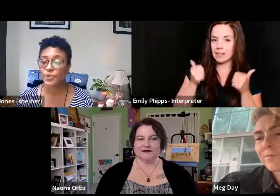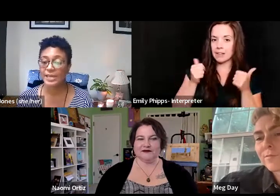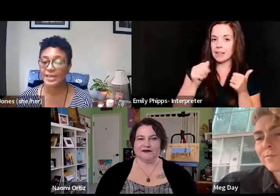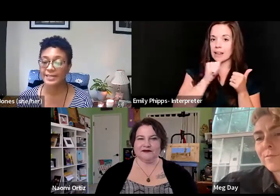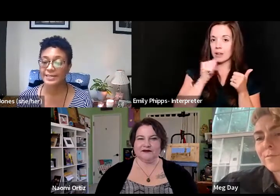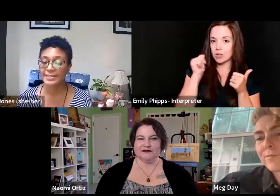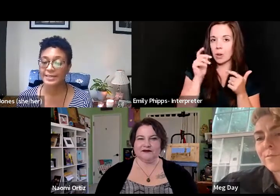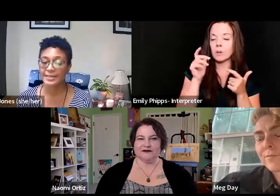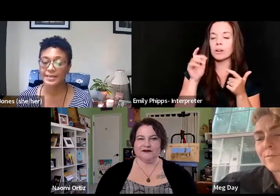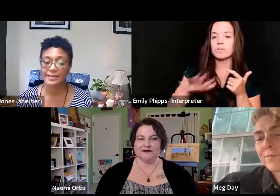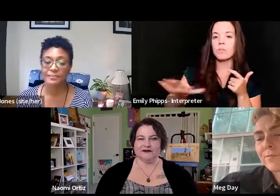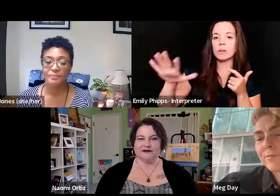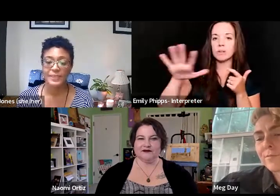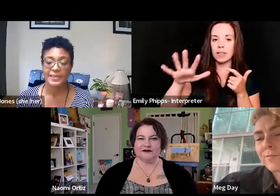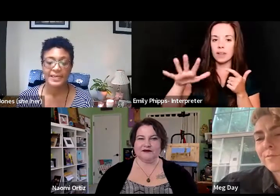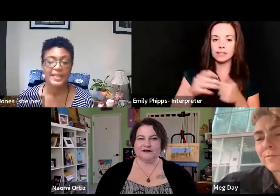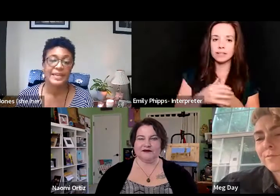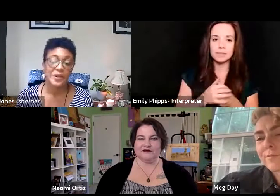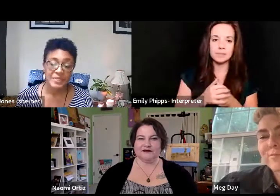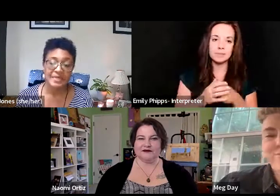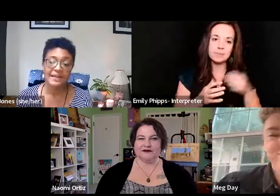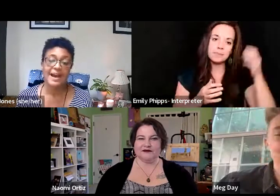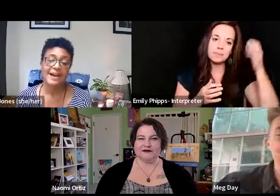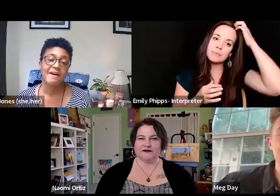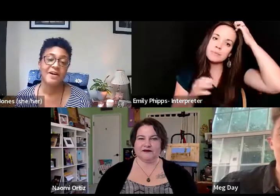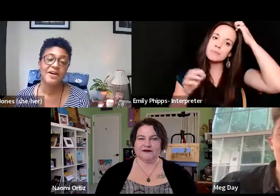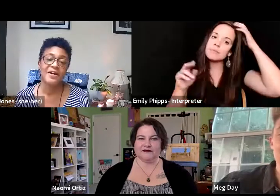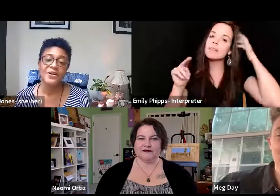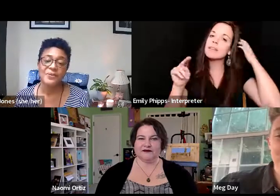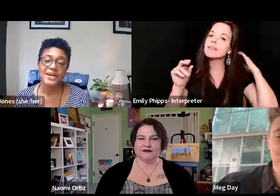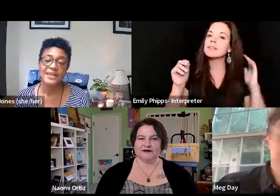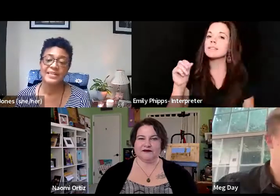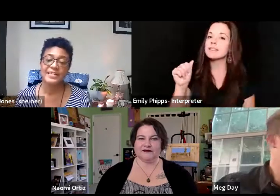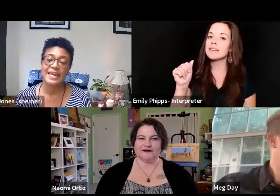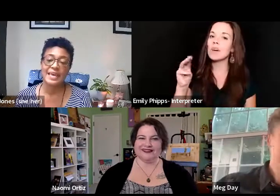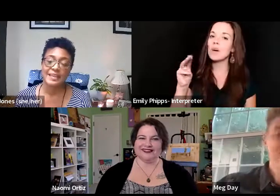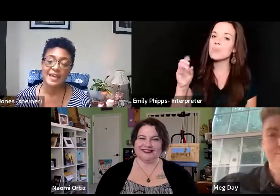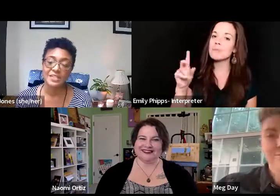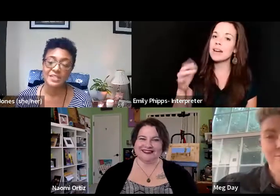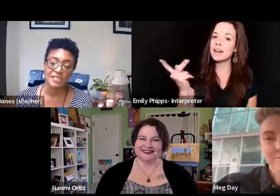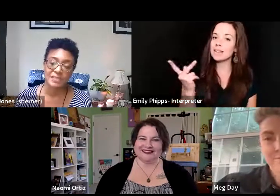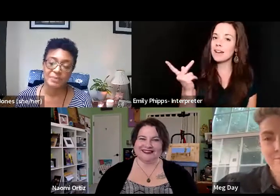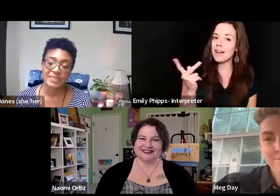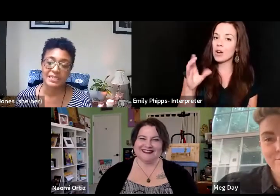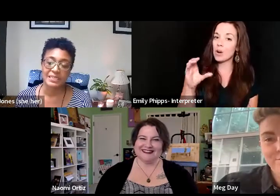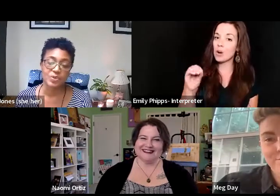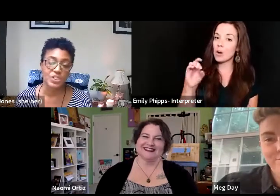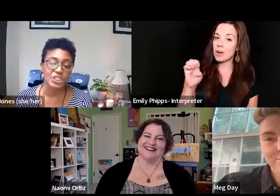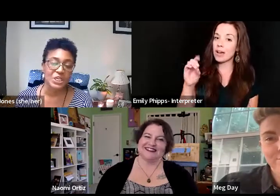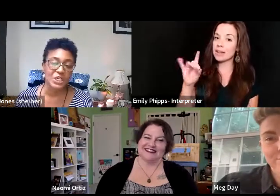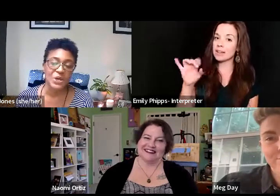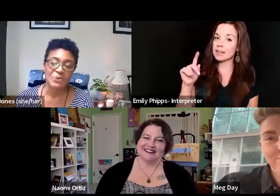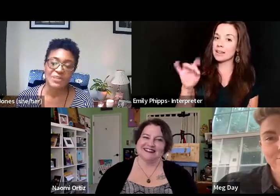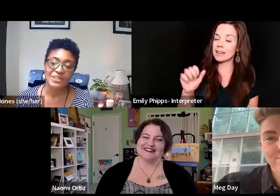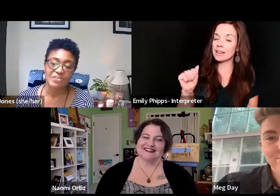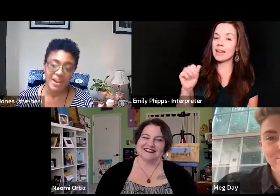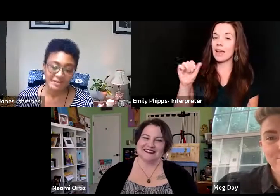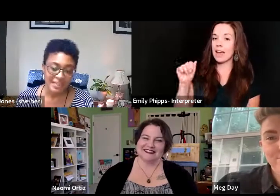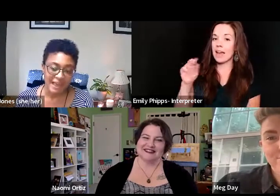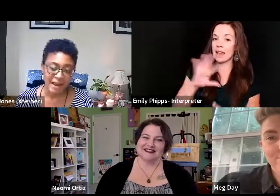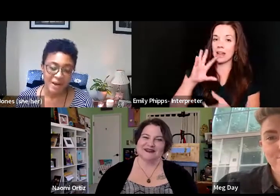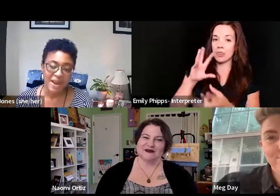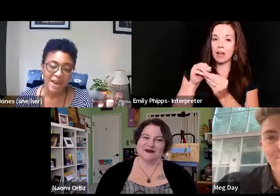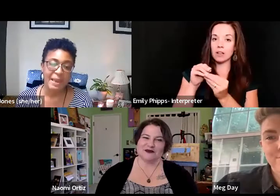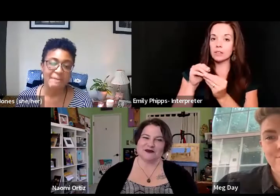borderlands. Naomi and I are co-editing an anthology of disability poetry with